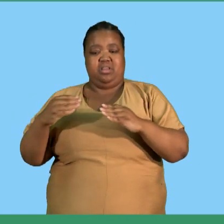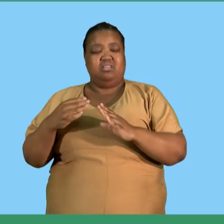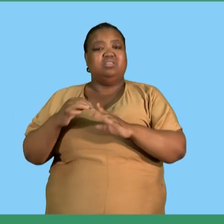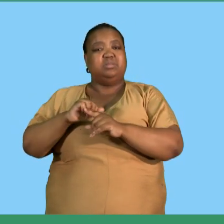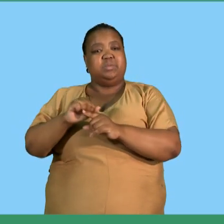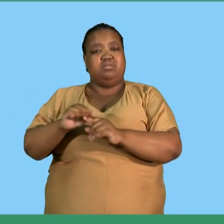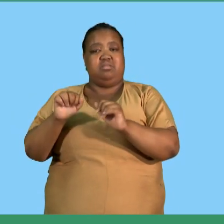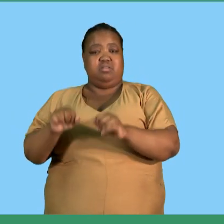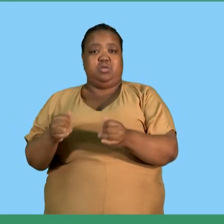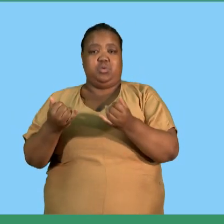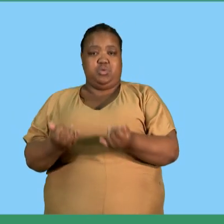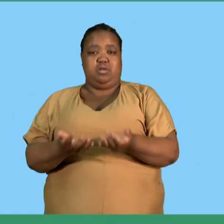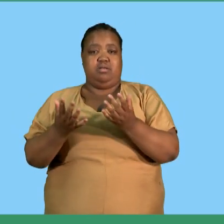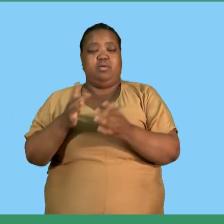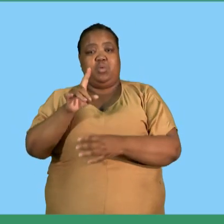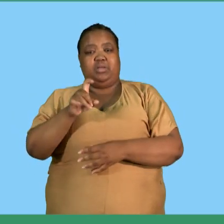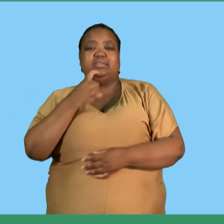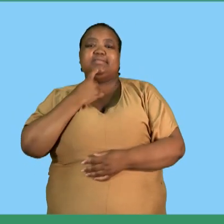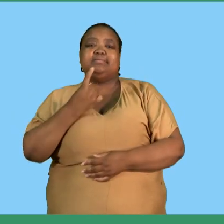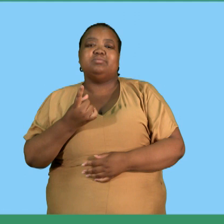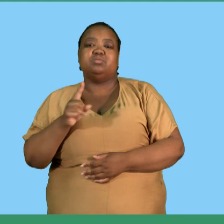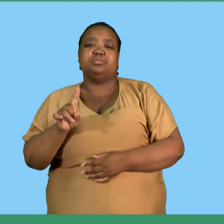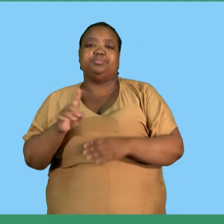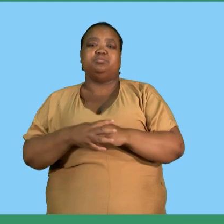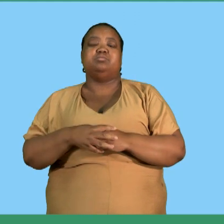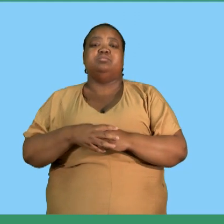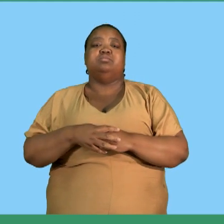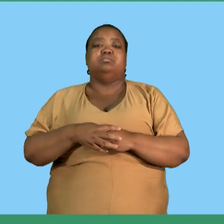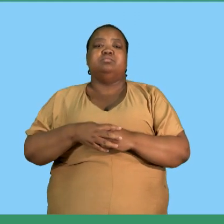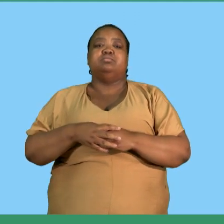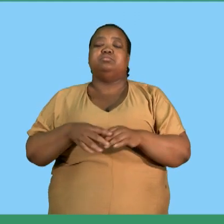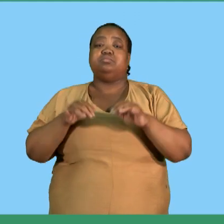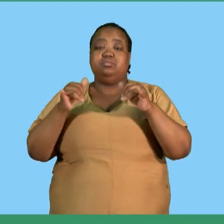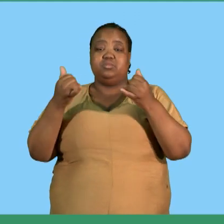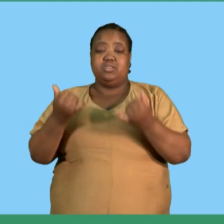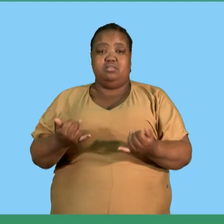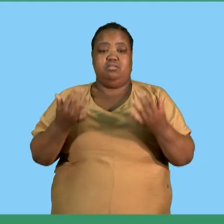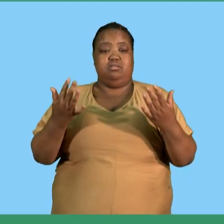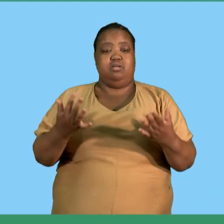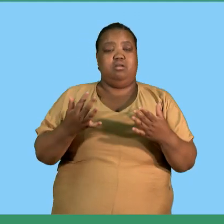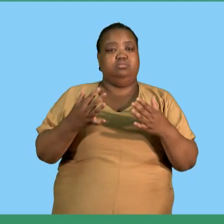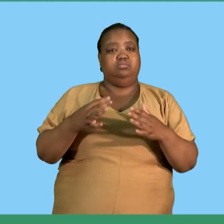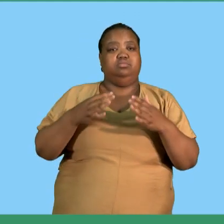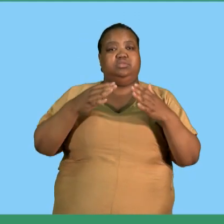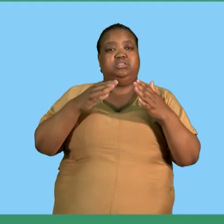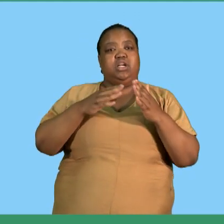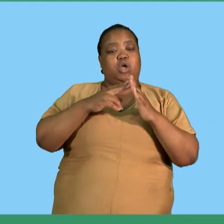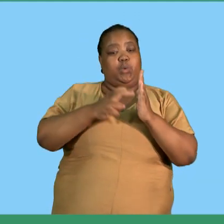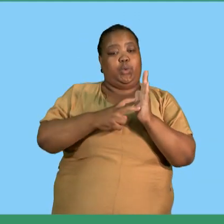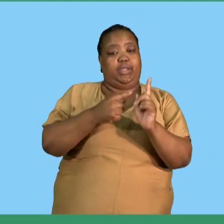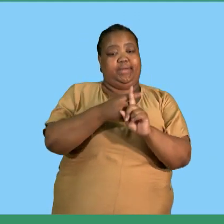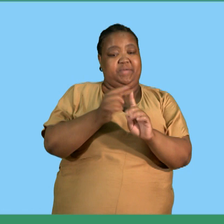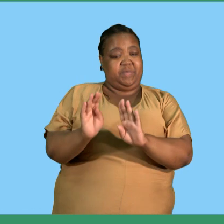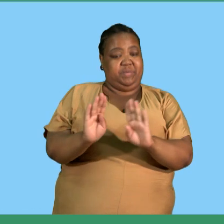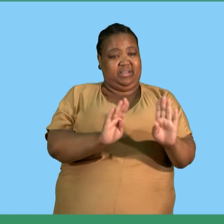identify different types of unethical and of unethical and unprofessional business practices